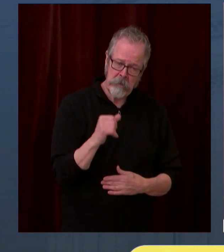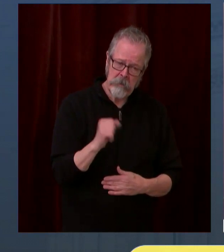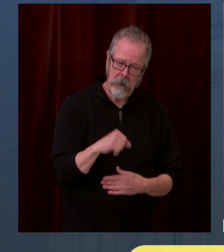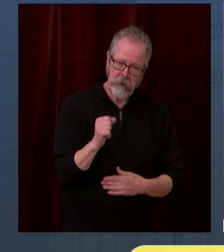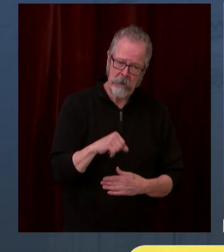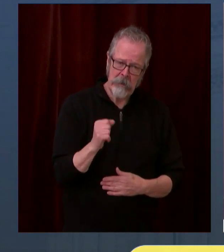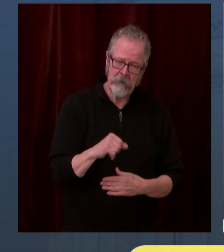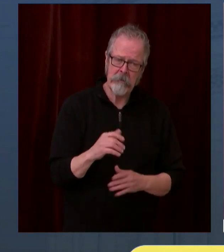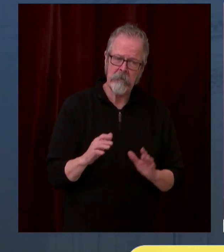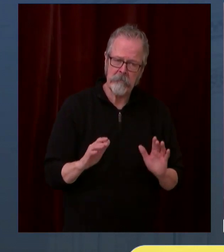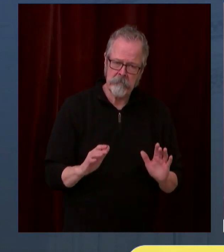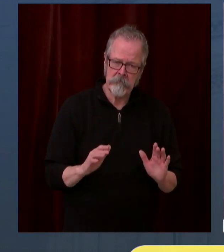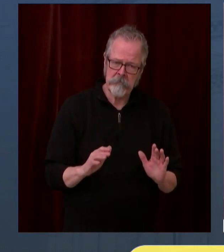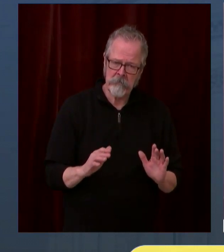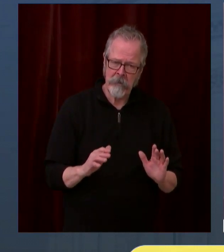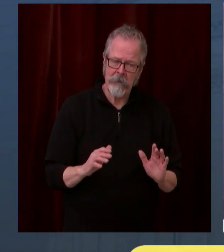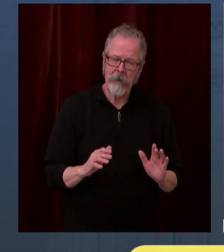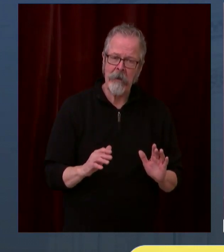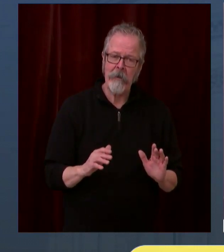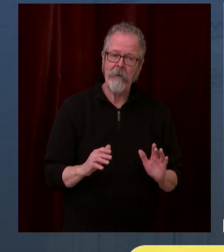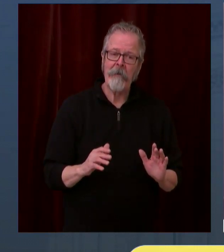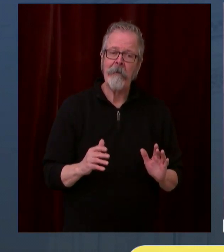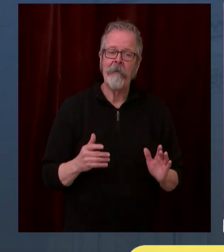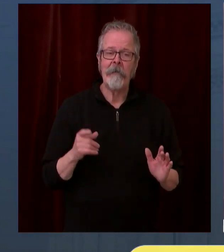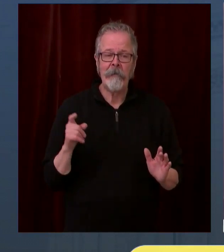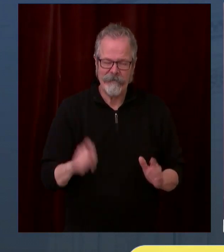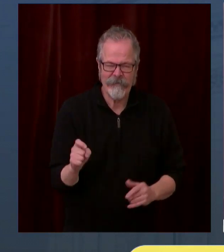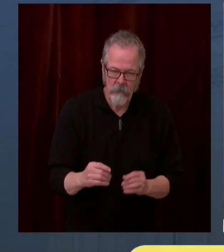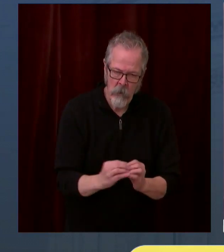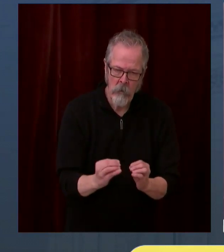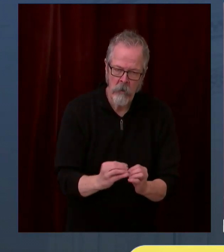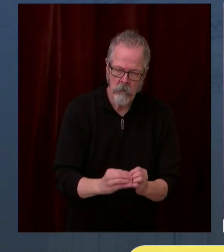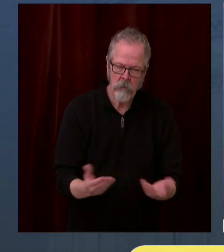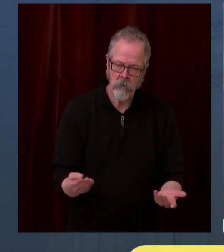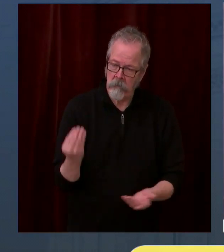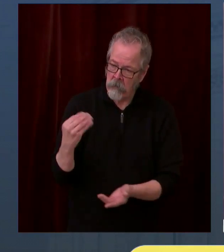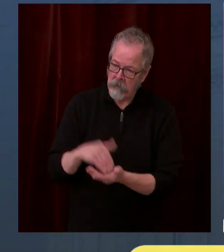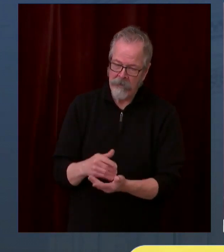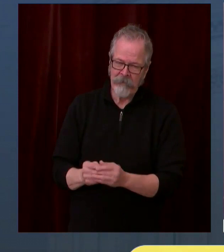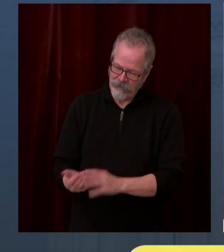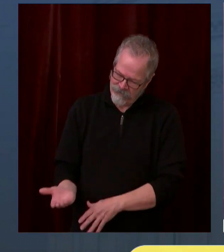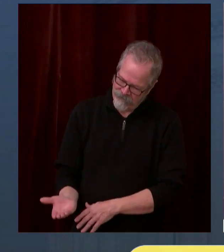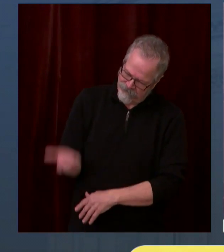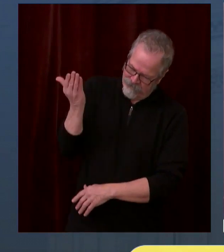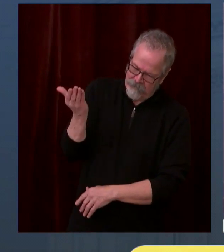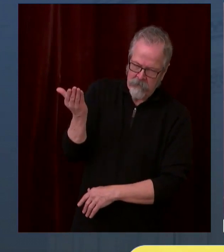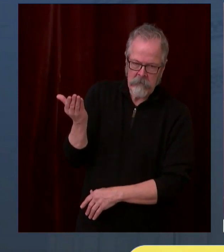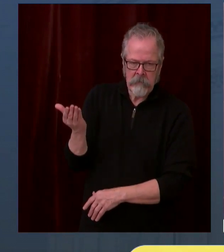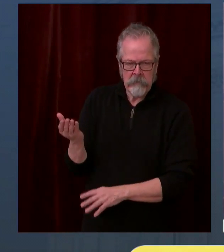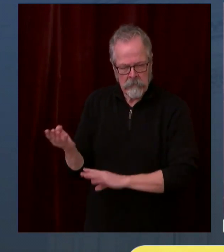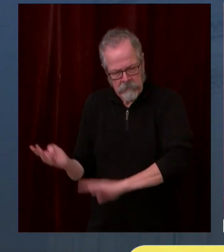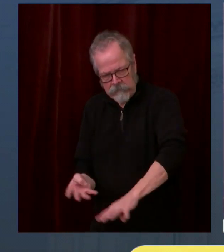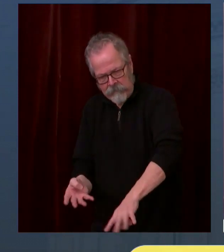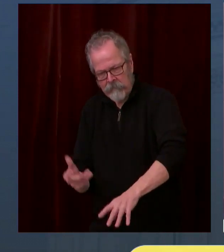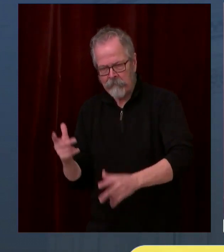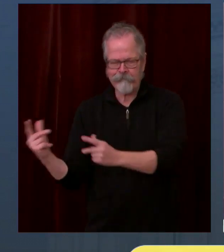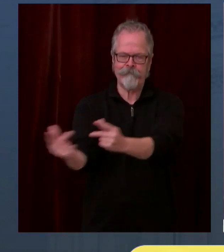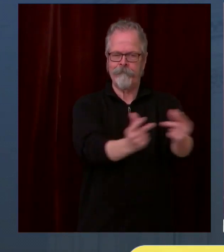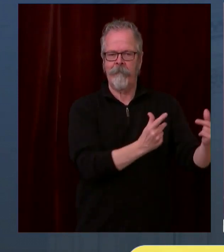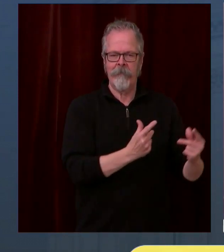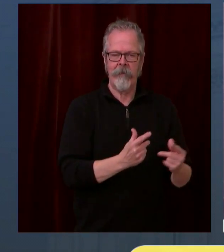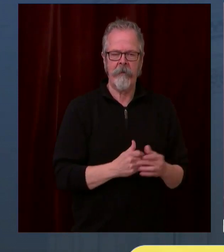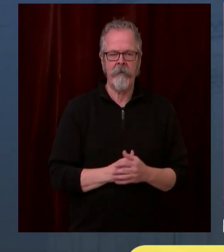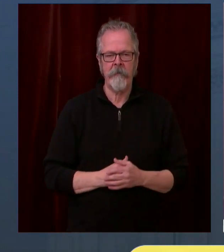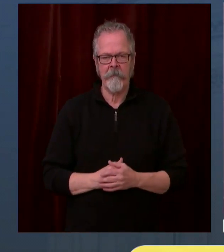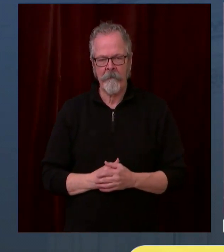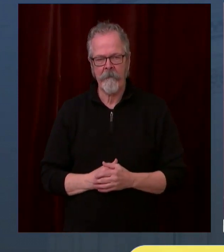on expanding the phases, including today with the announcement of going into 1B1, which now provides more flexibility for